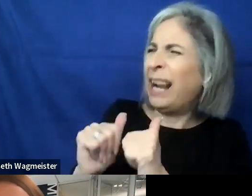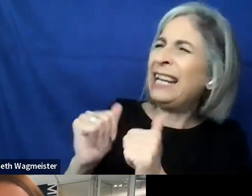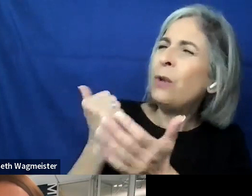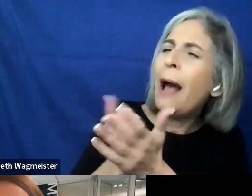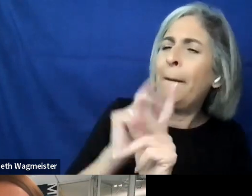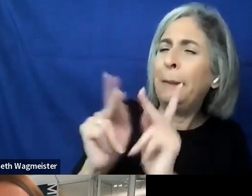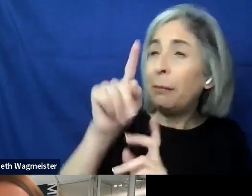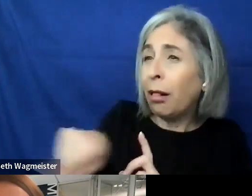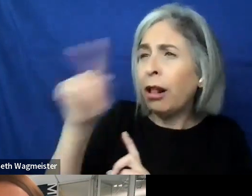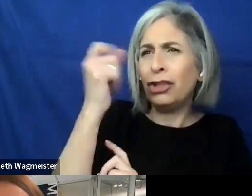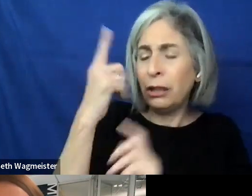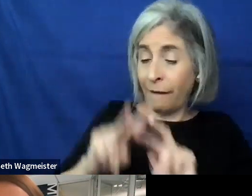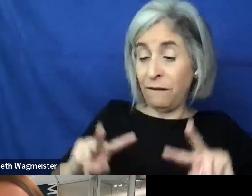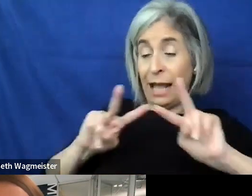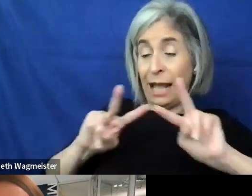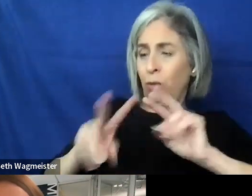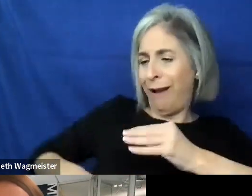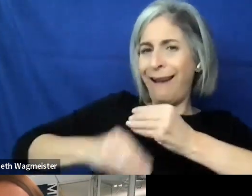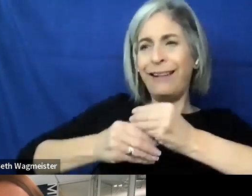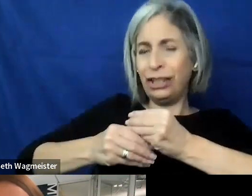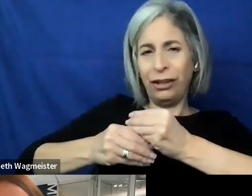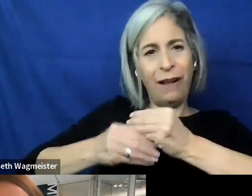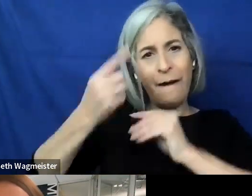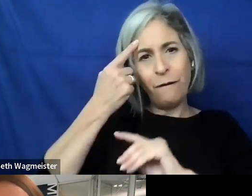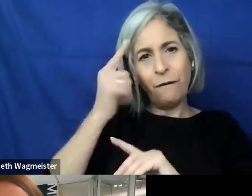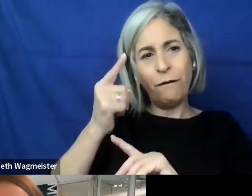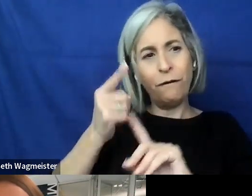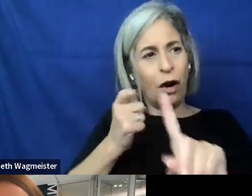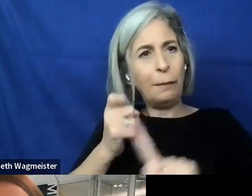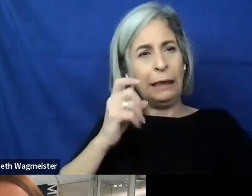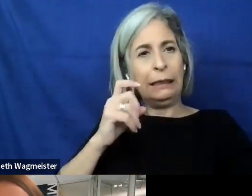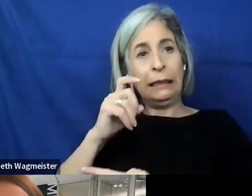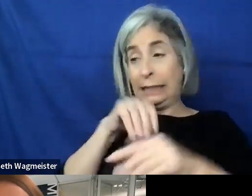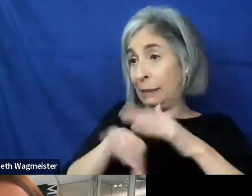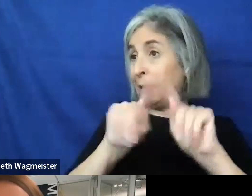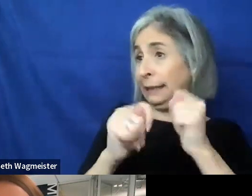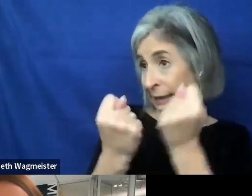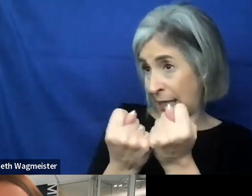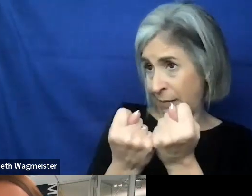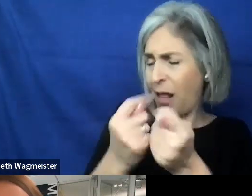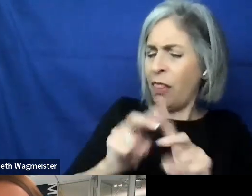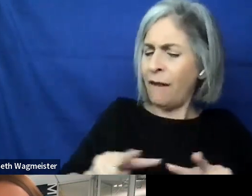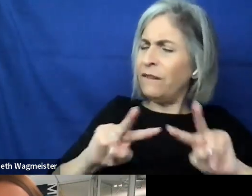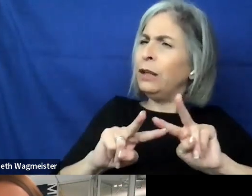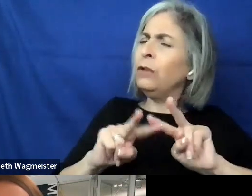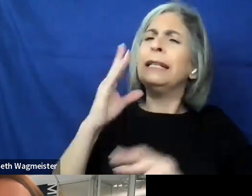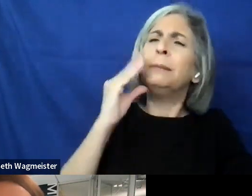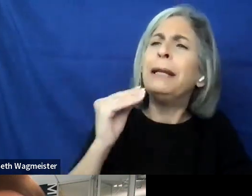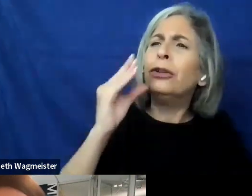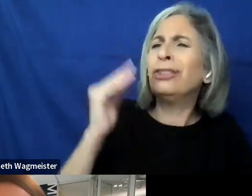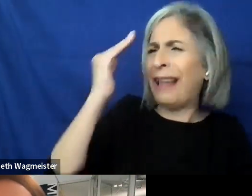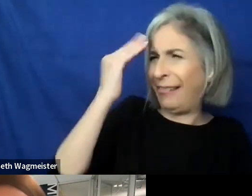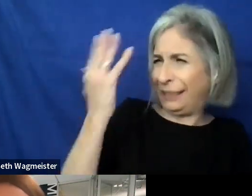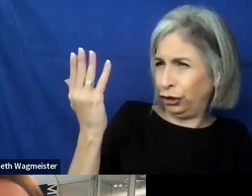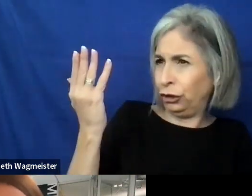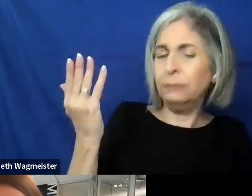the value add from from an accessibility team, the value of experiential knowledge.